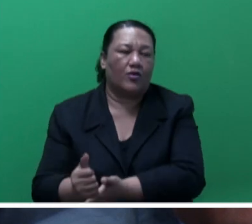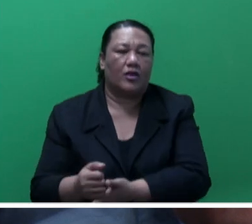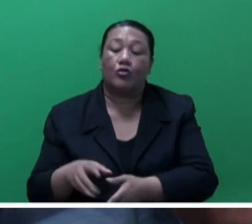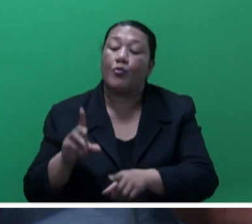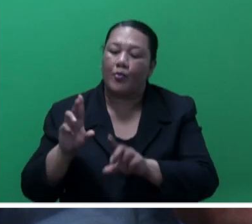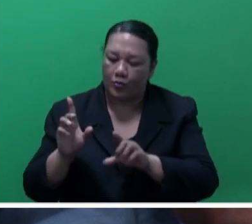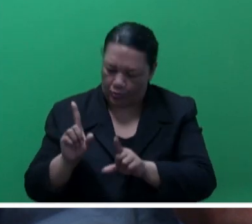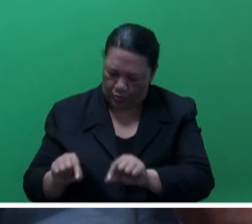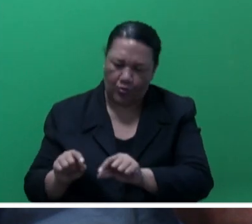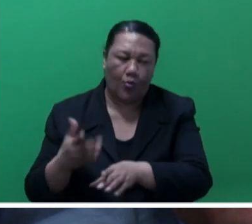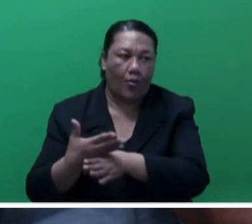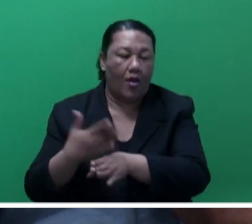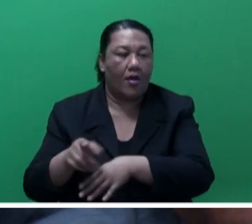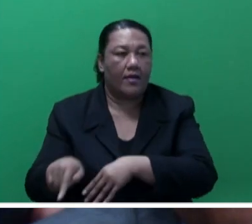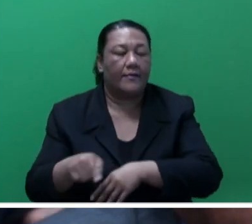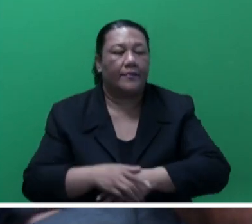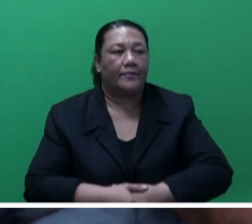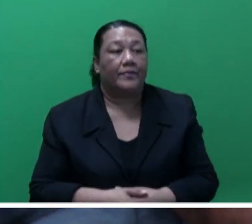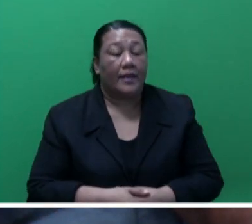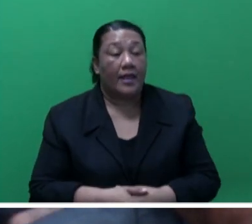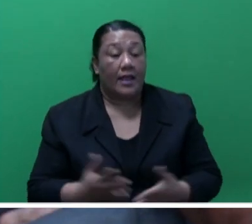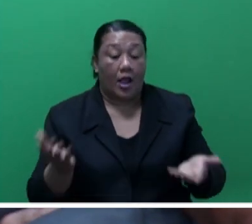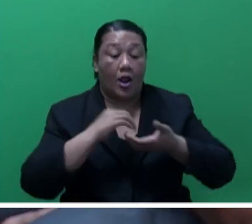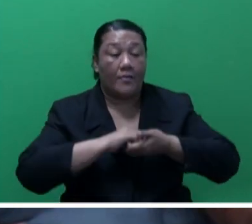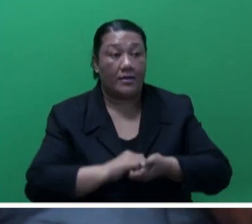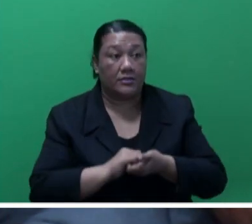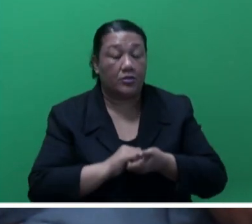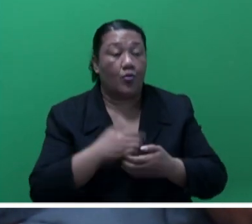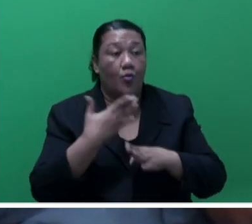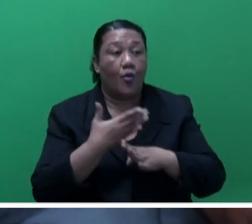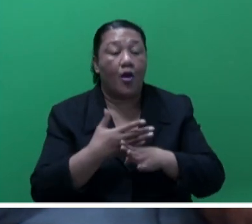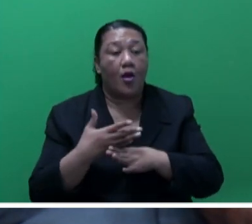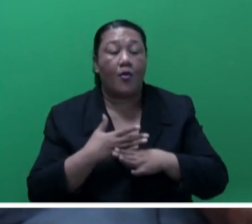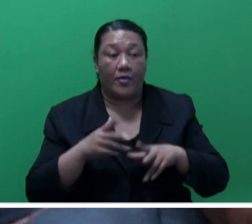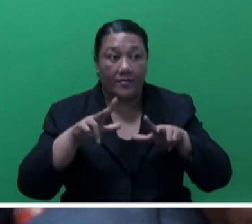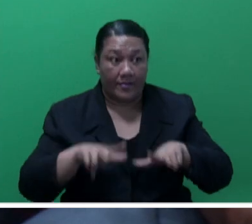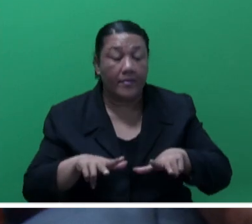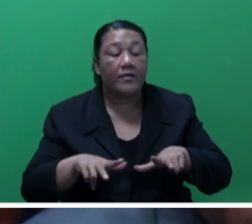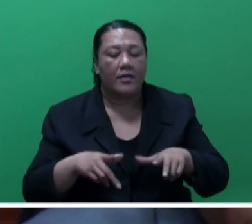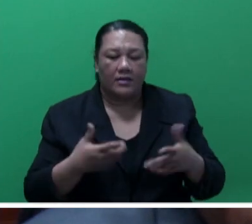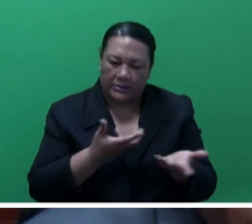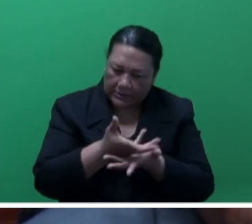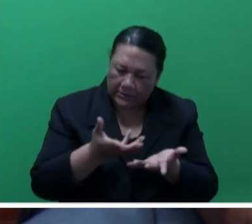this collaborative approach to have an MOU was also discussed